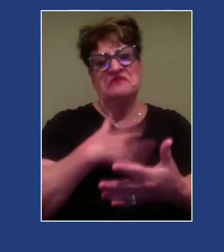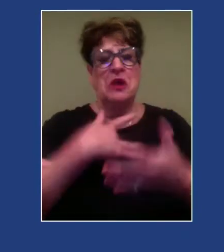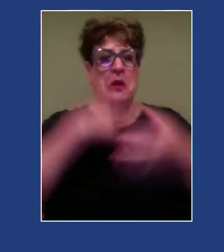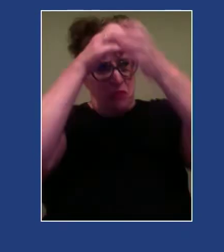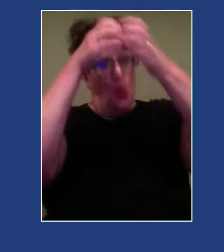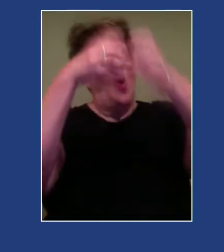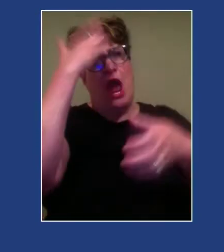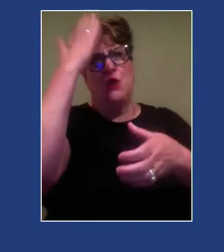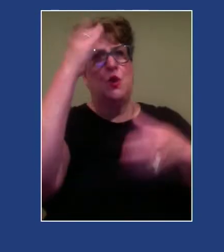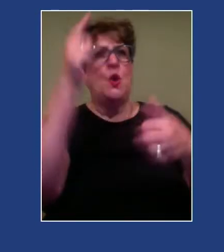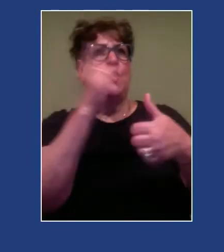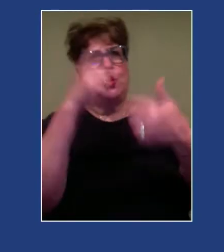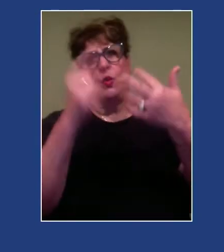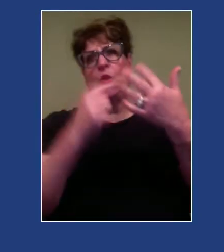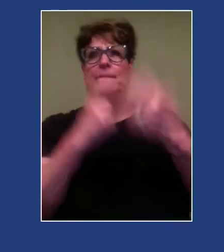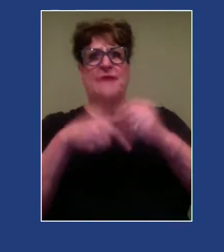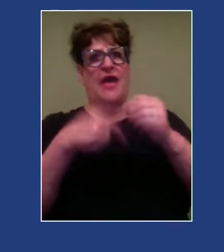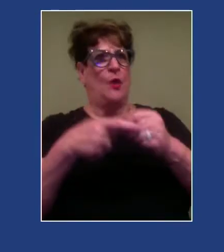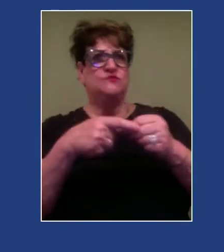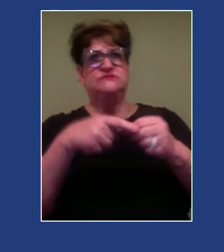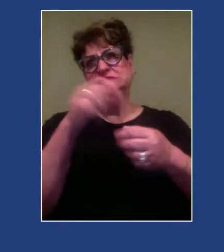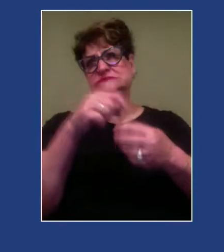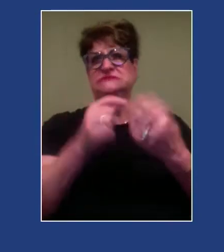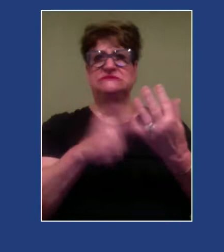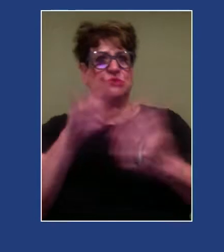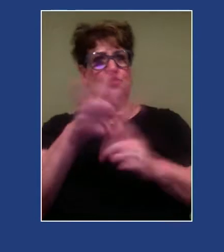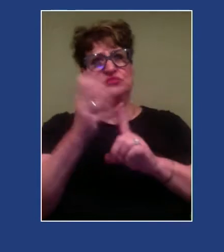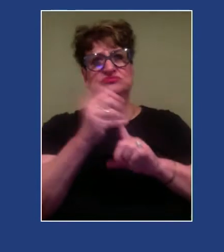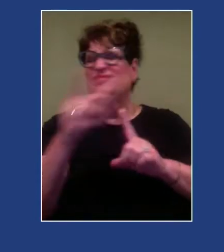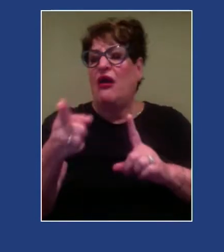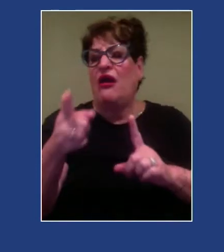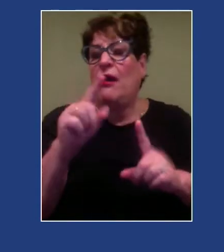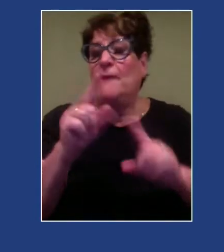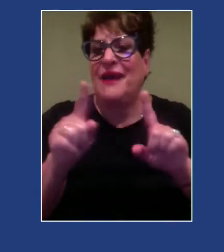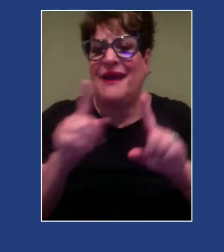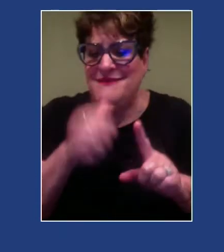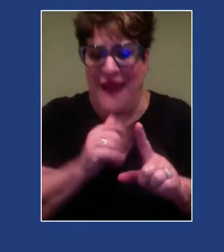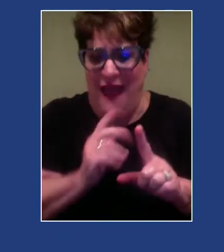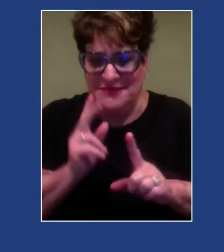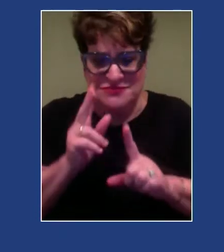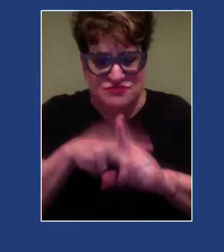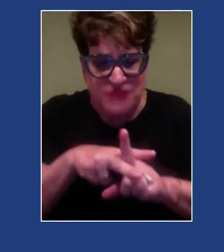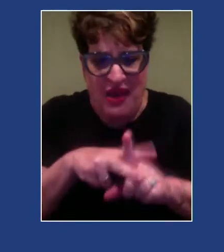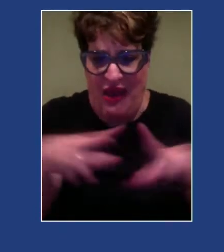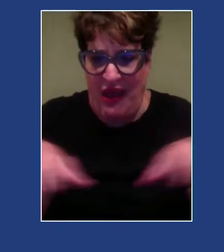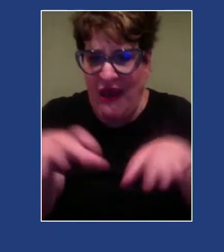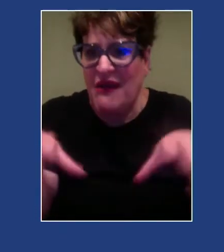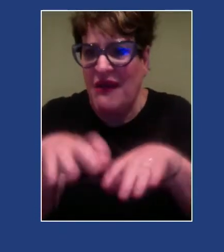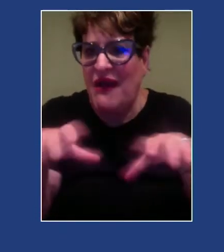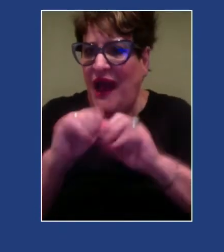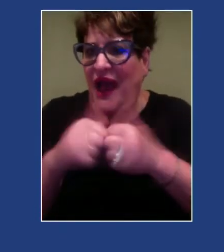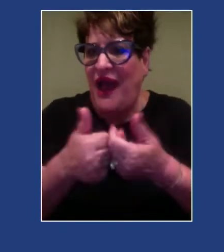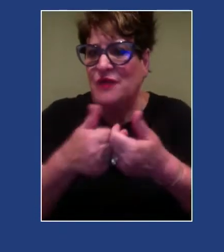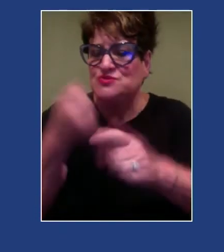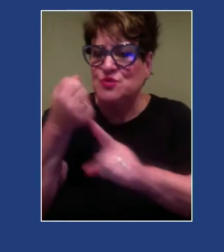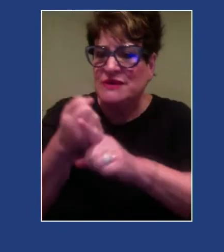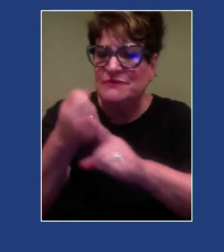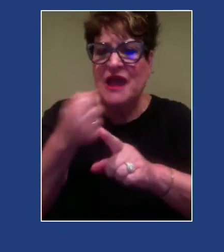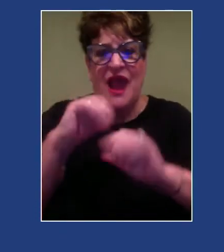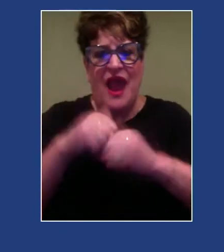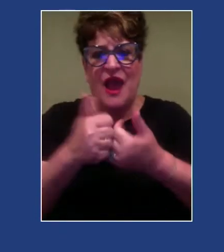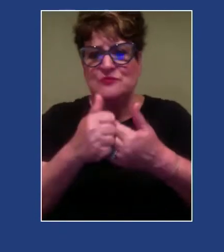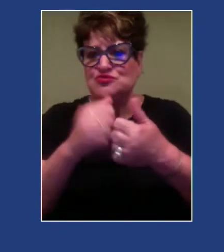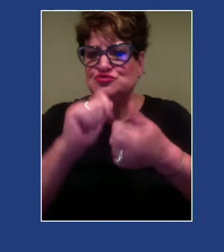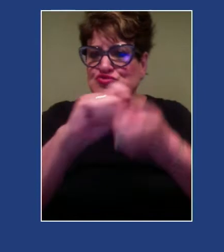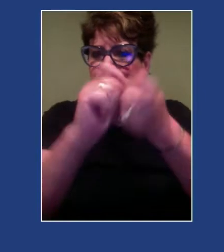actually putting into action things that are going to lead to societal change and also impact the relationship within